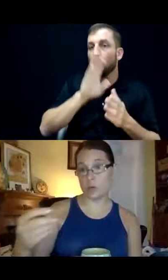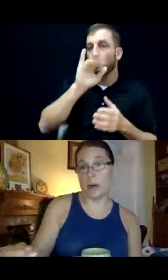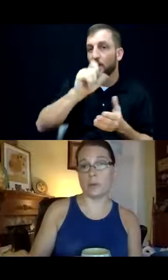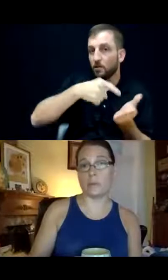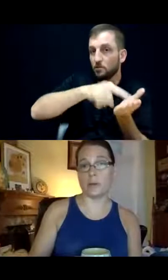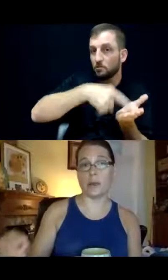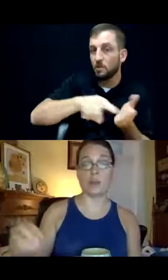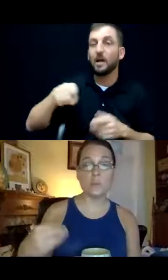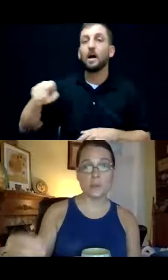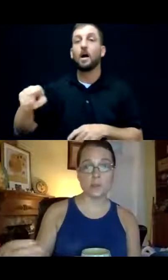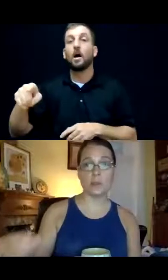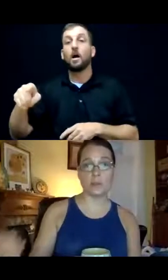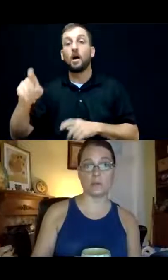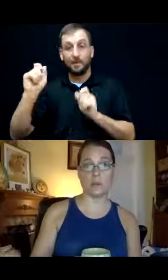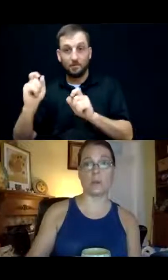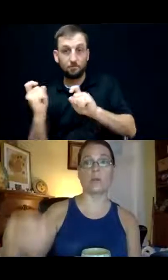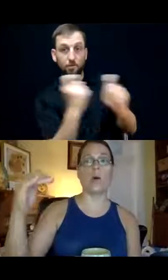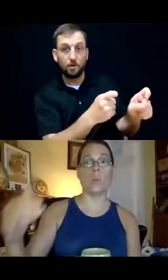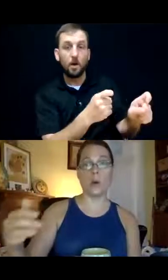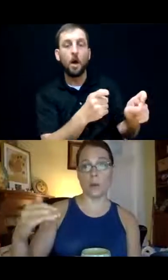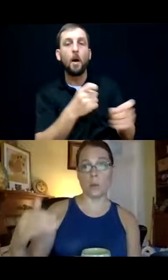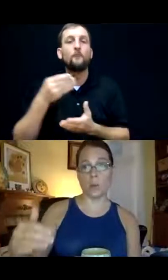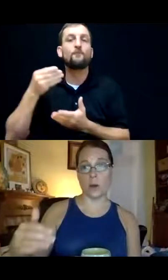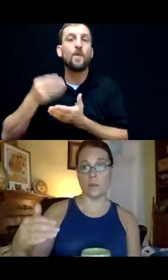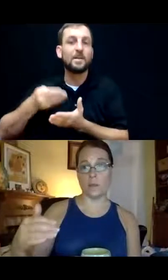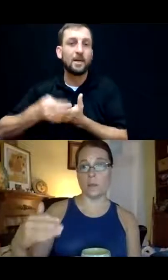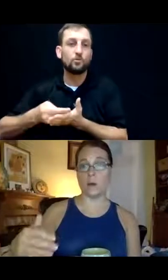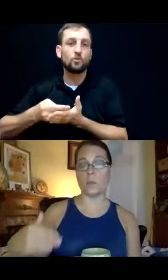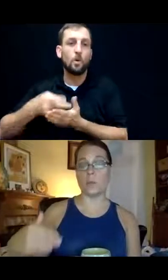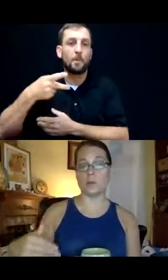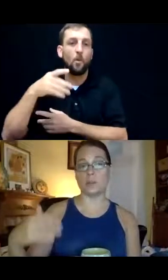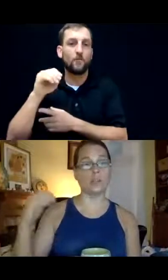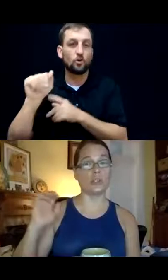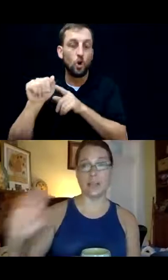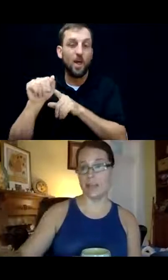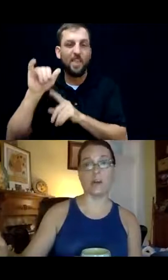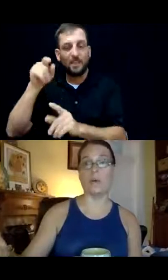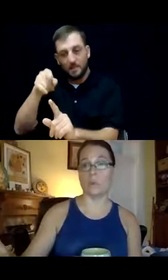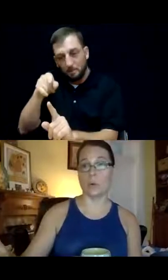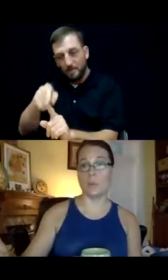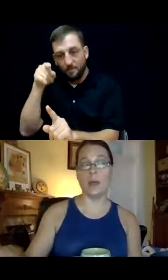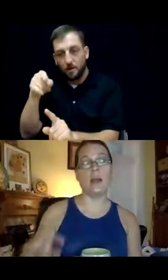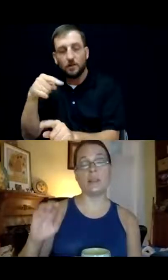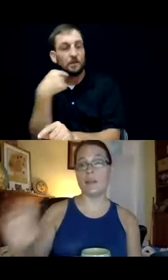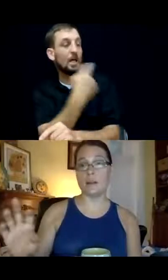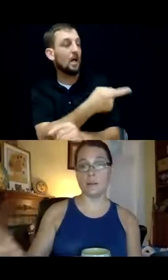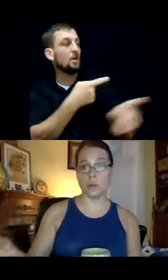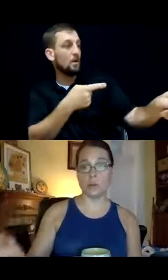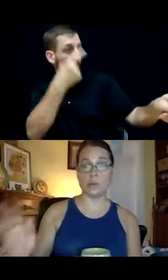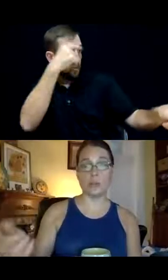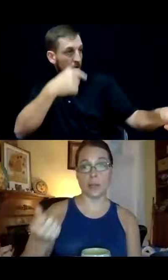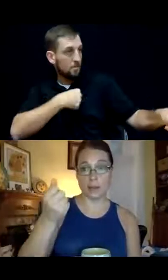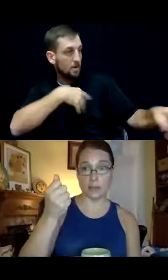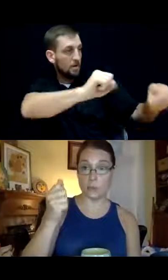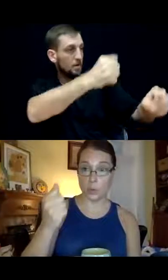financial power of attorney, that specifically sets forth what they want the other person to just take care of for them. And then that individual